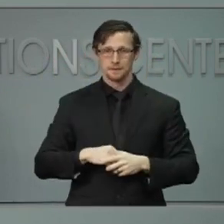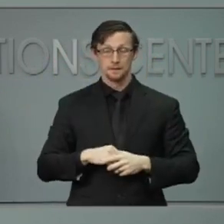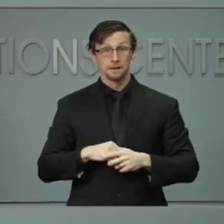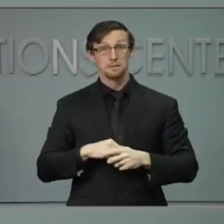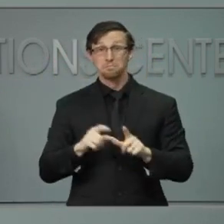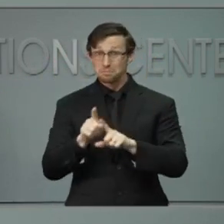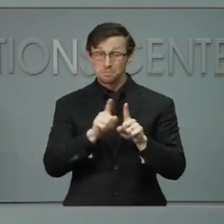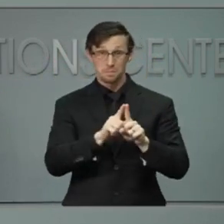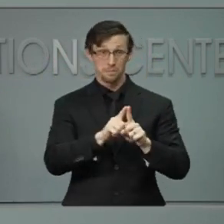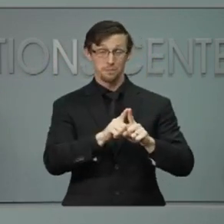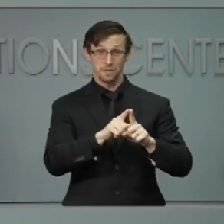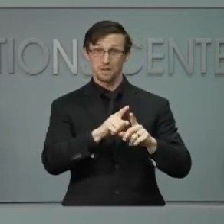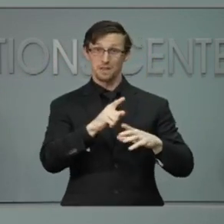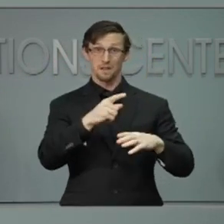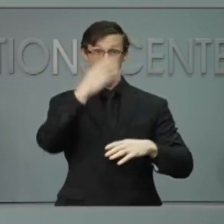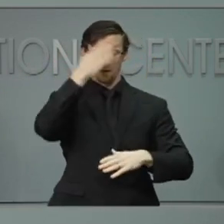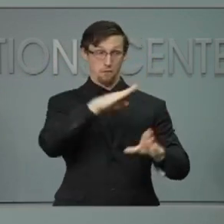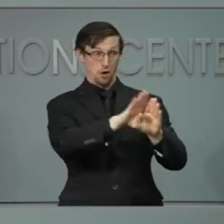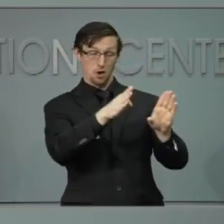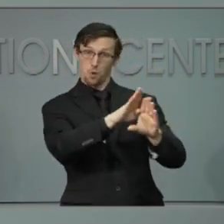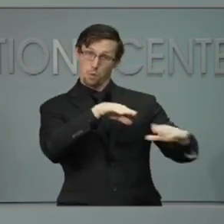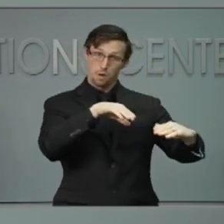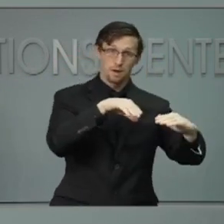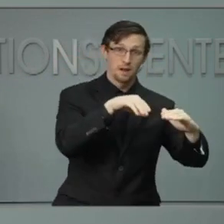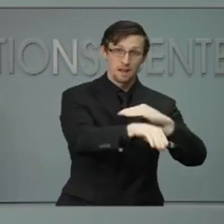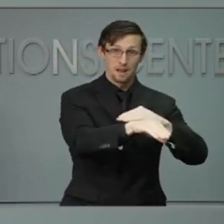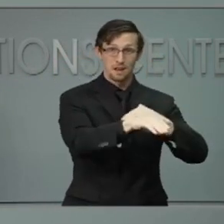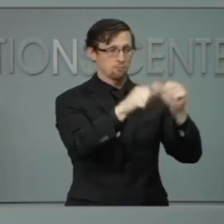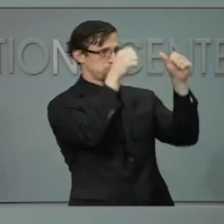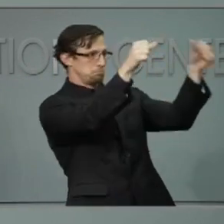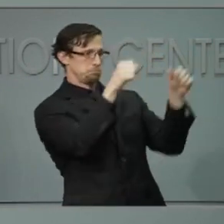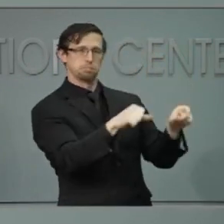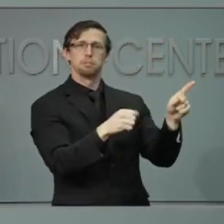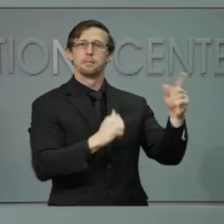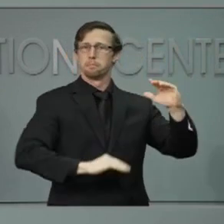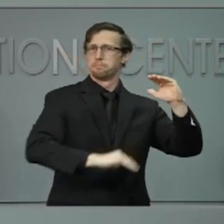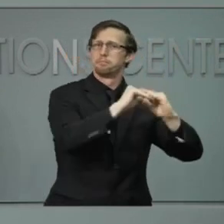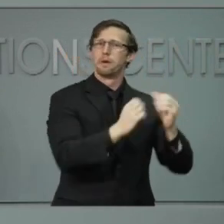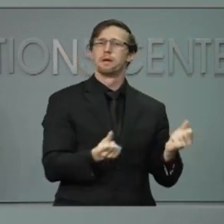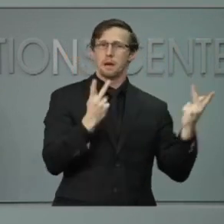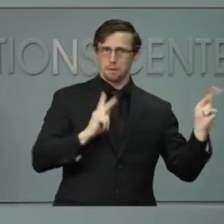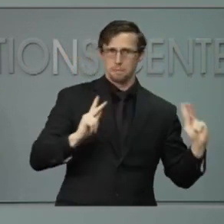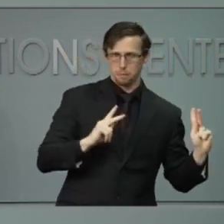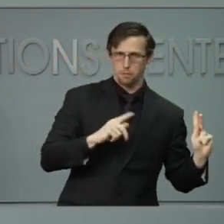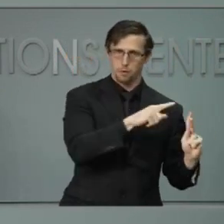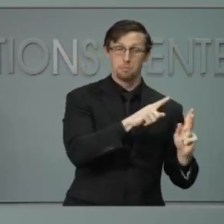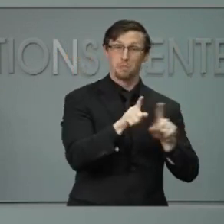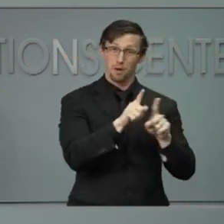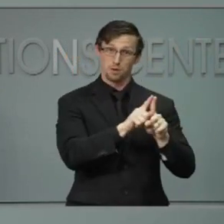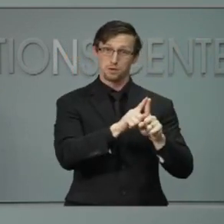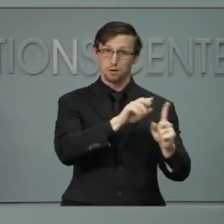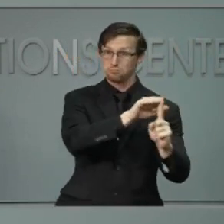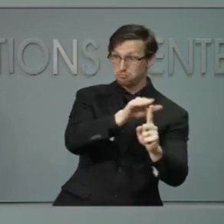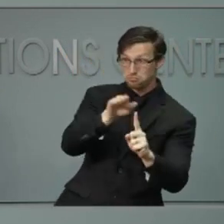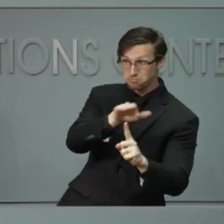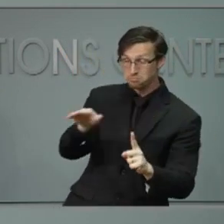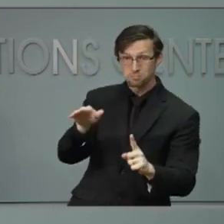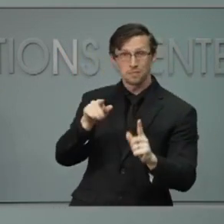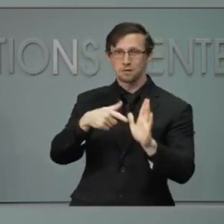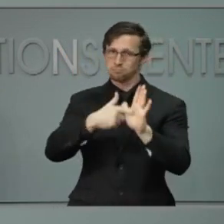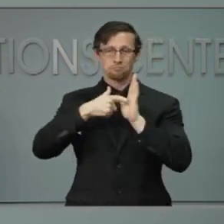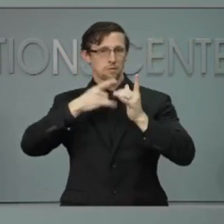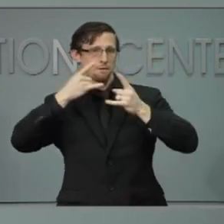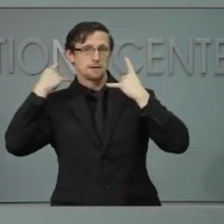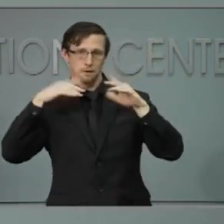post capacity limits on all entrances and the governor's order to wear a face covering. Proper